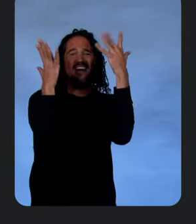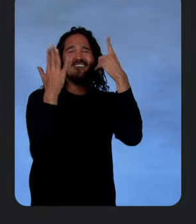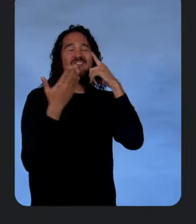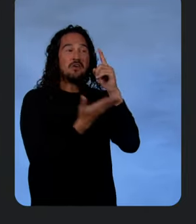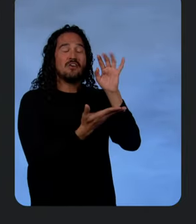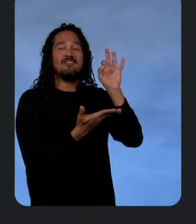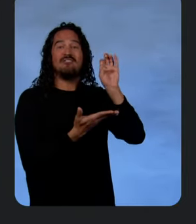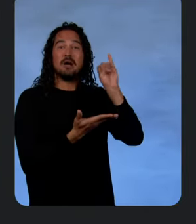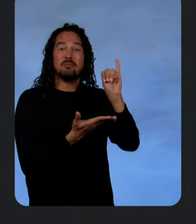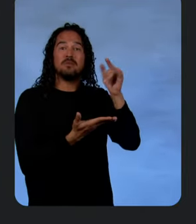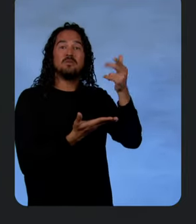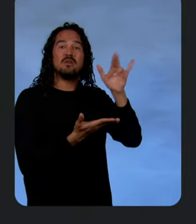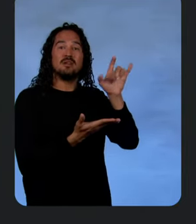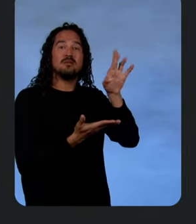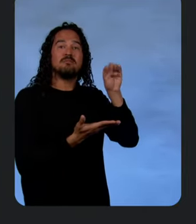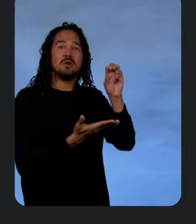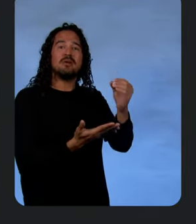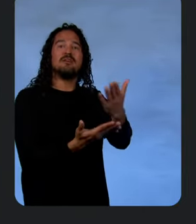Thank you so much.